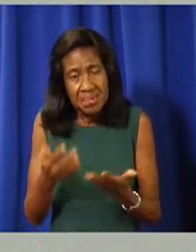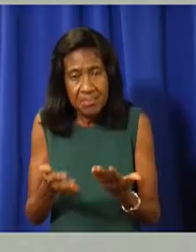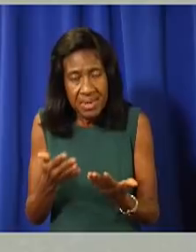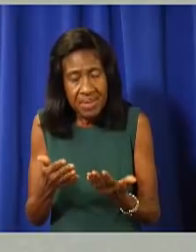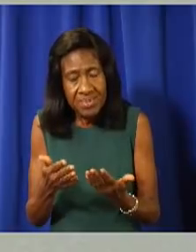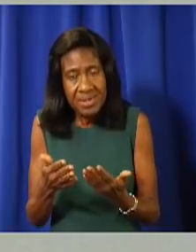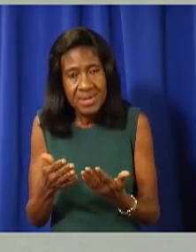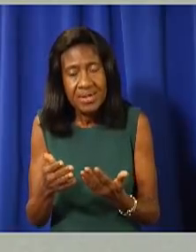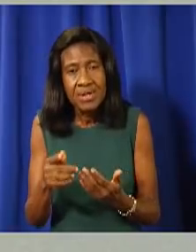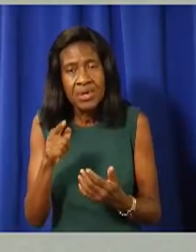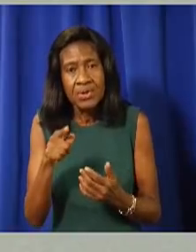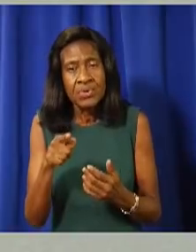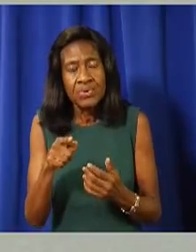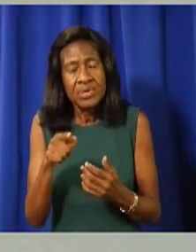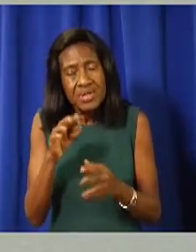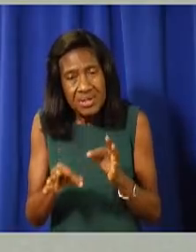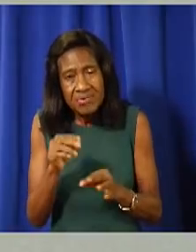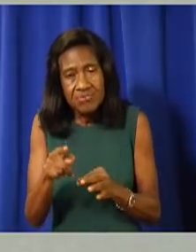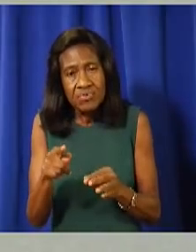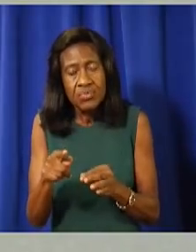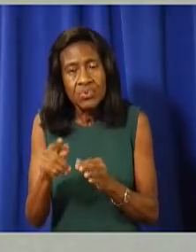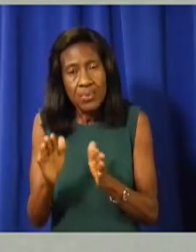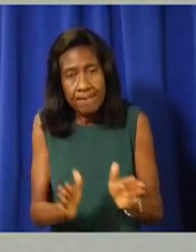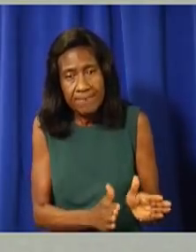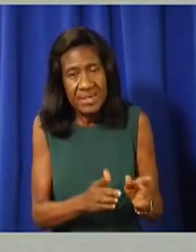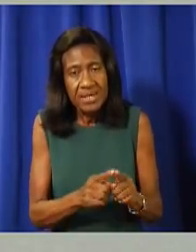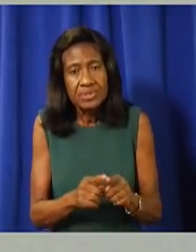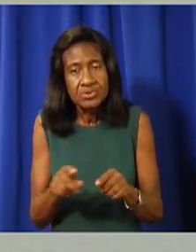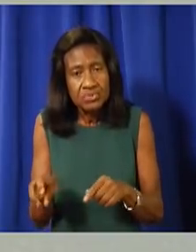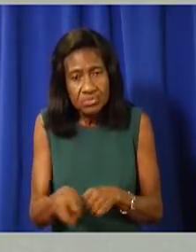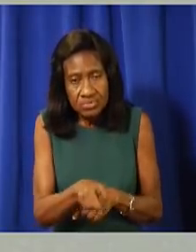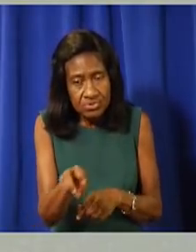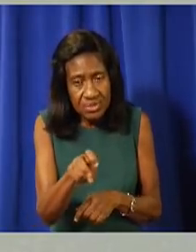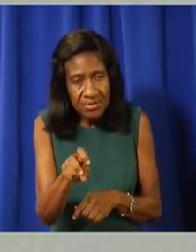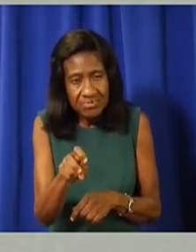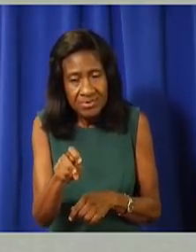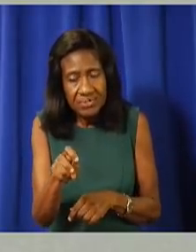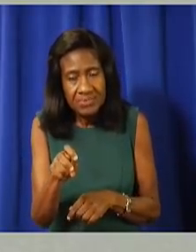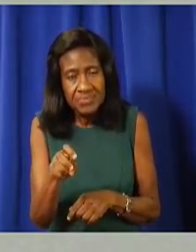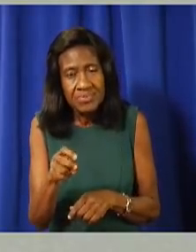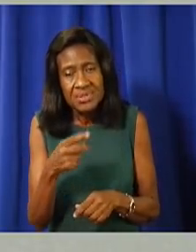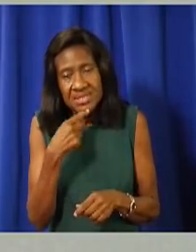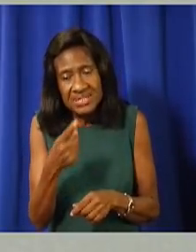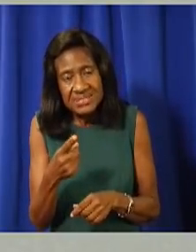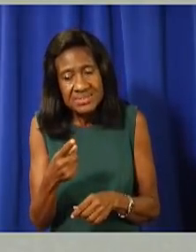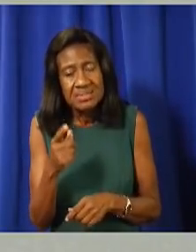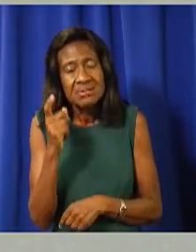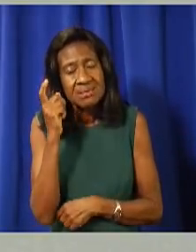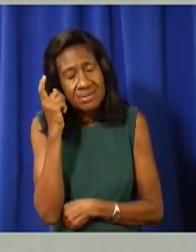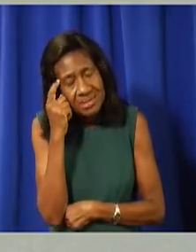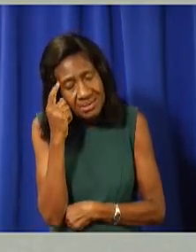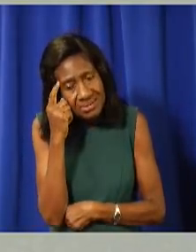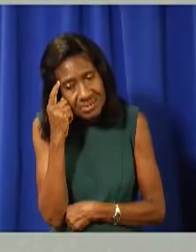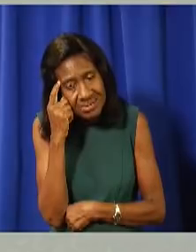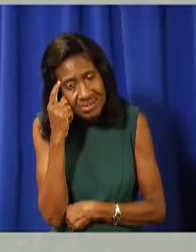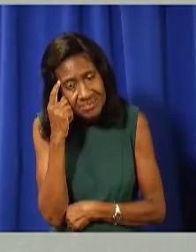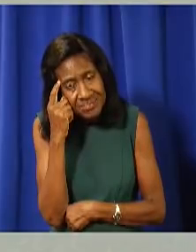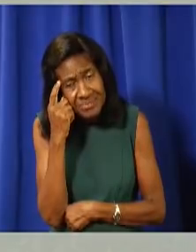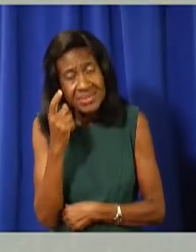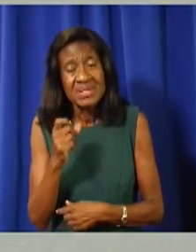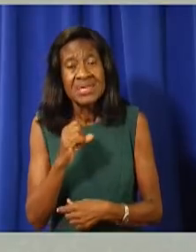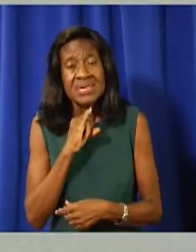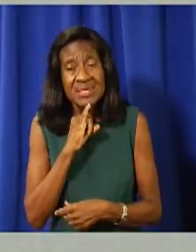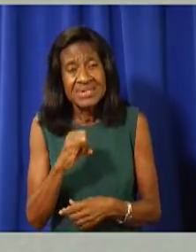must travel. If you plan to travel, we may ask you to carefully consider if that travel is indeed necessary.